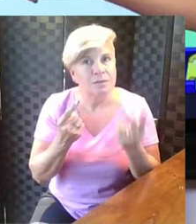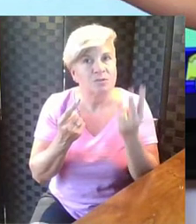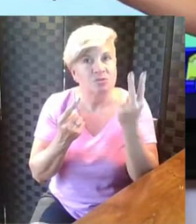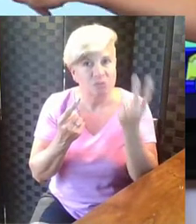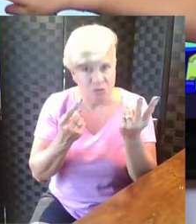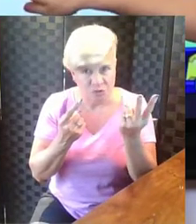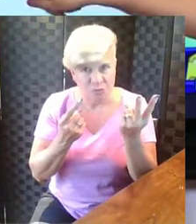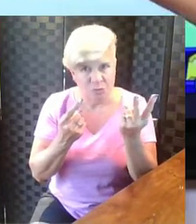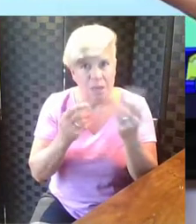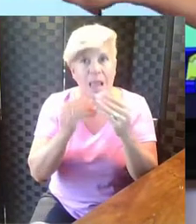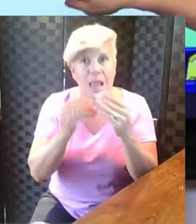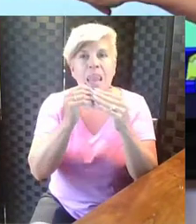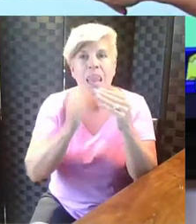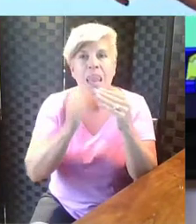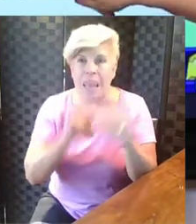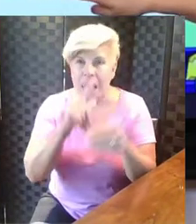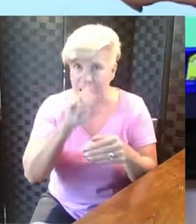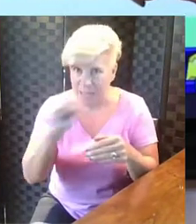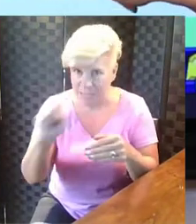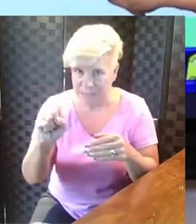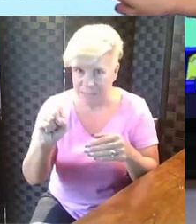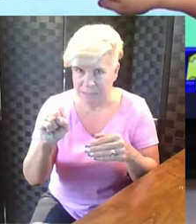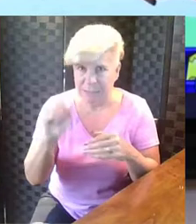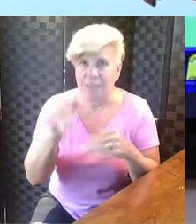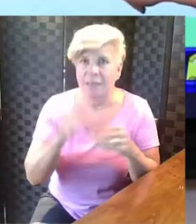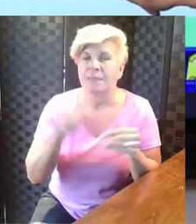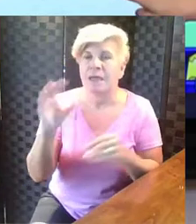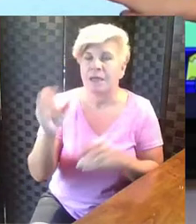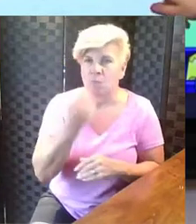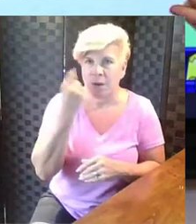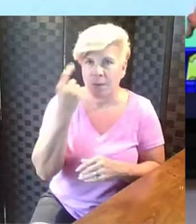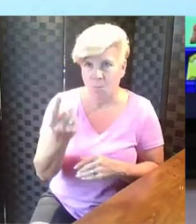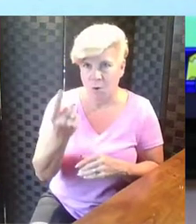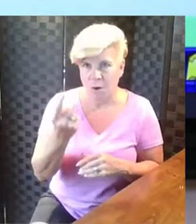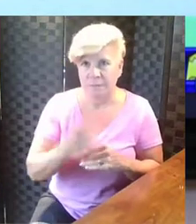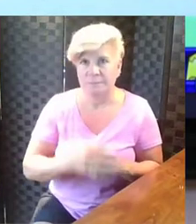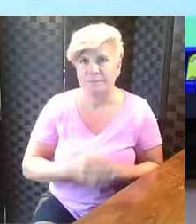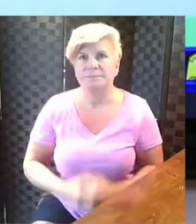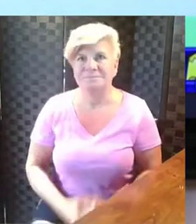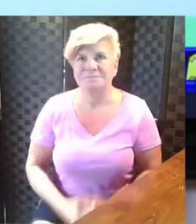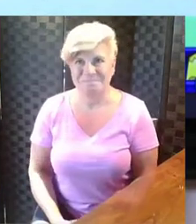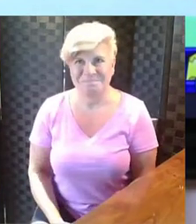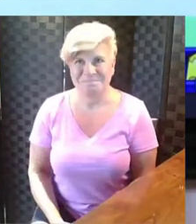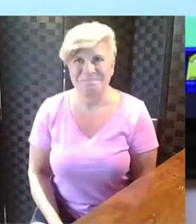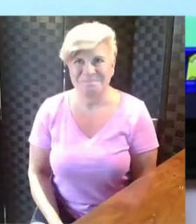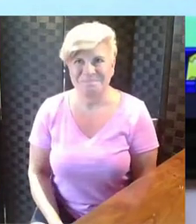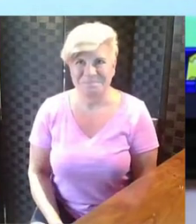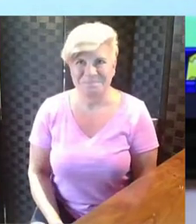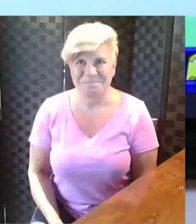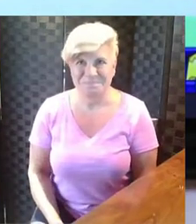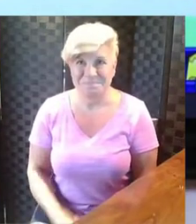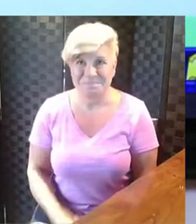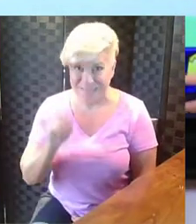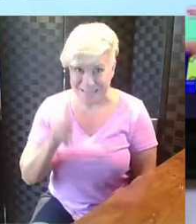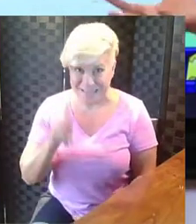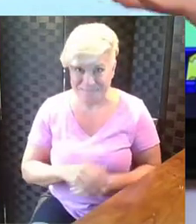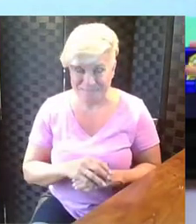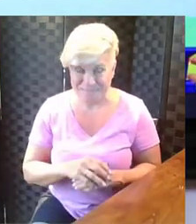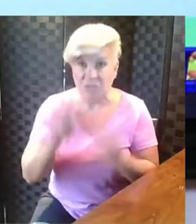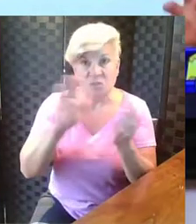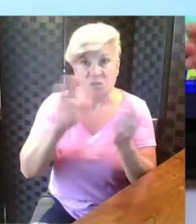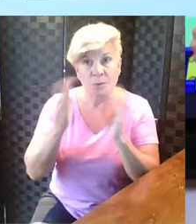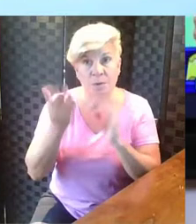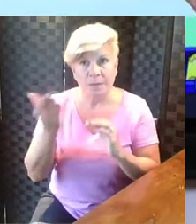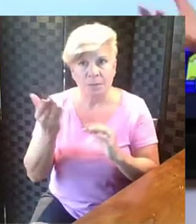Is two less than grab one? Okay. When we